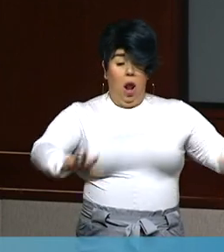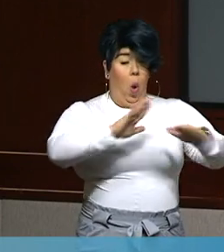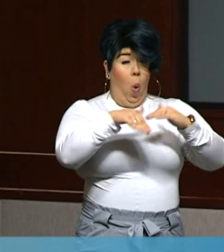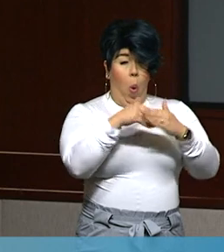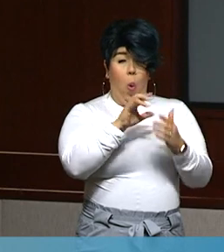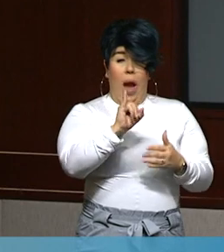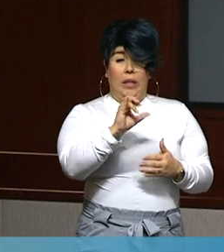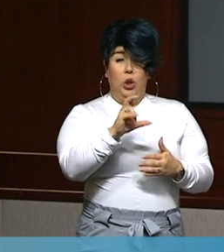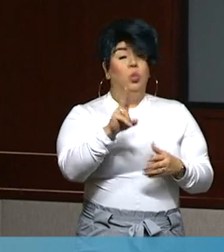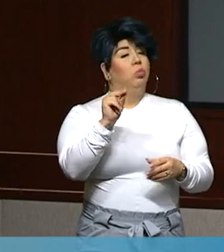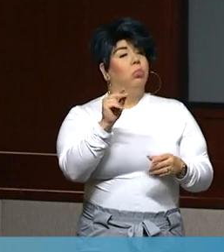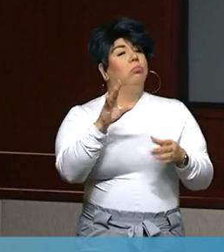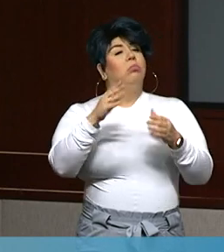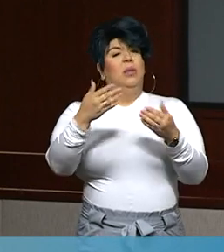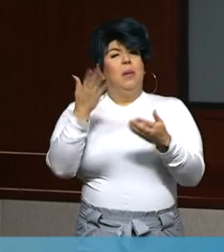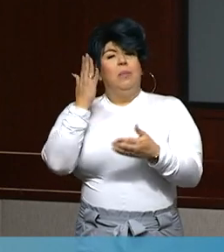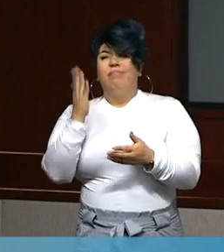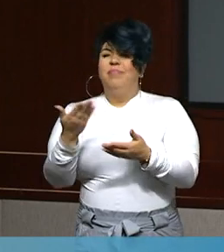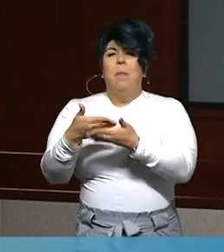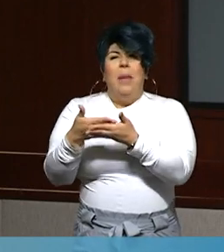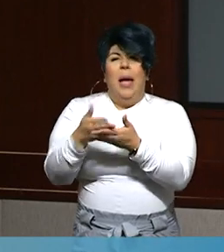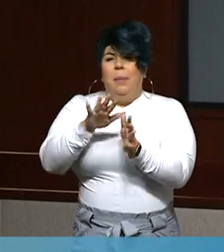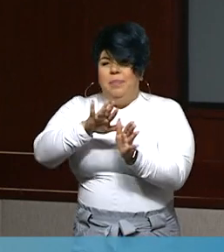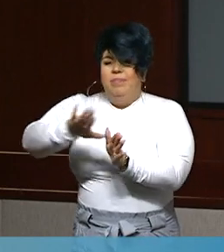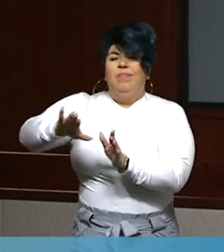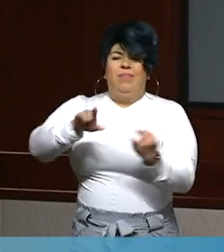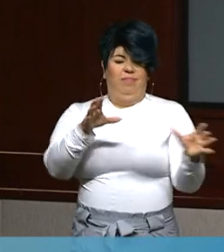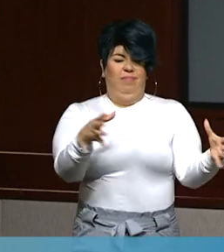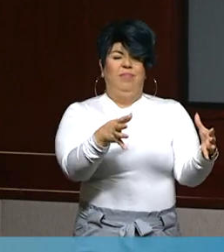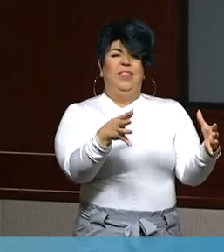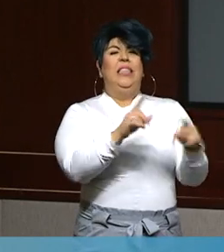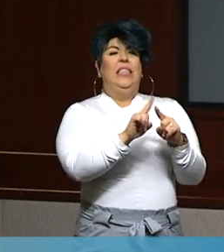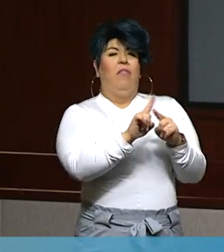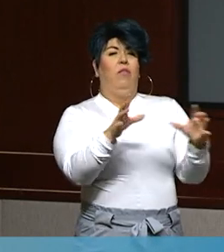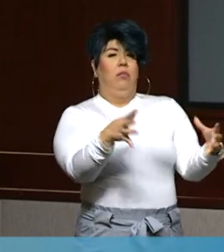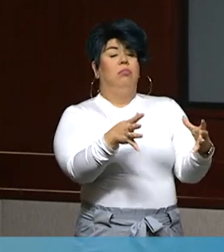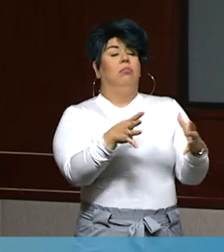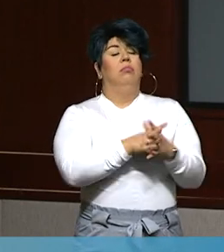the San Joaquin region's ICU capacity was 6.6%.